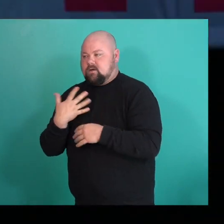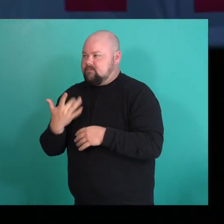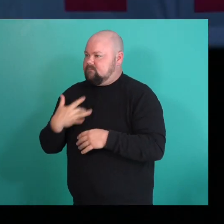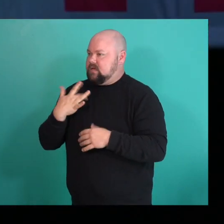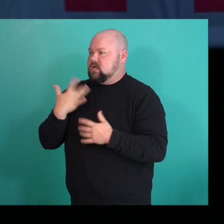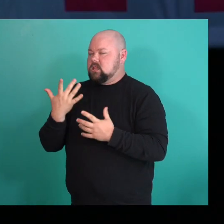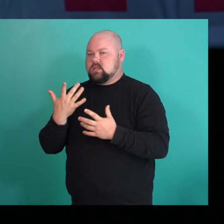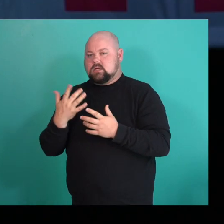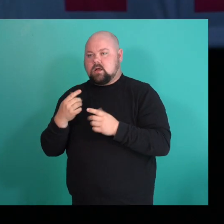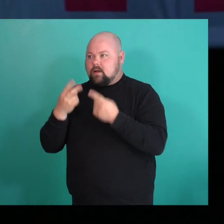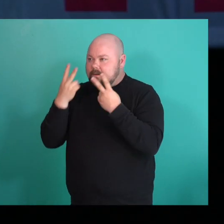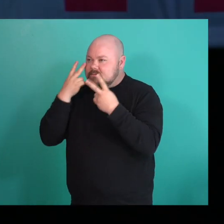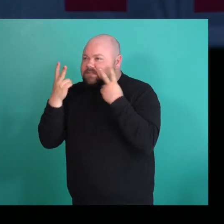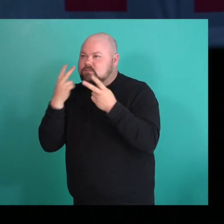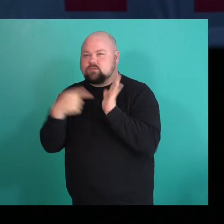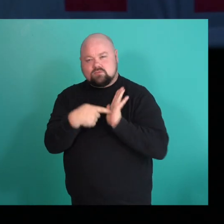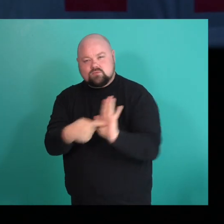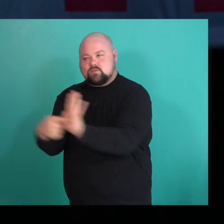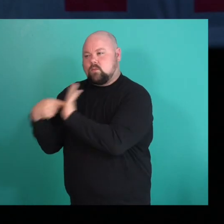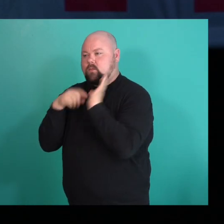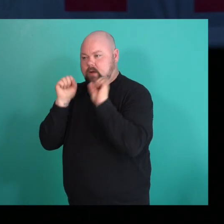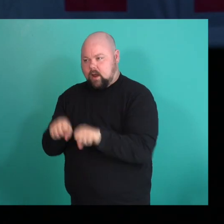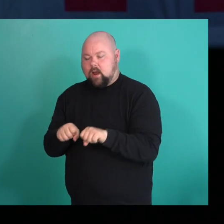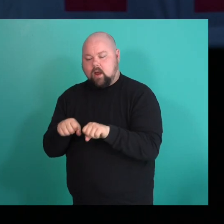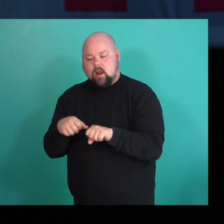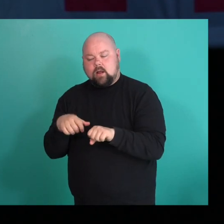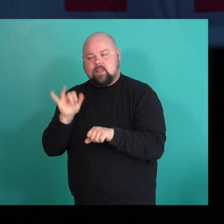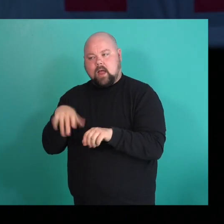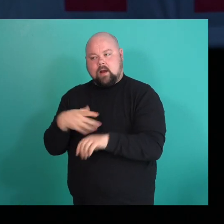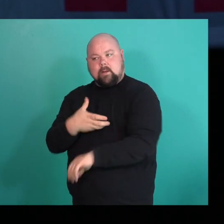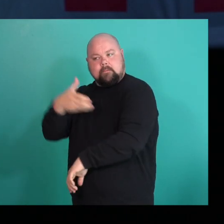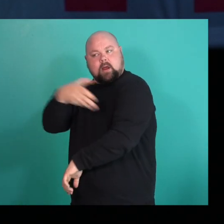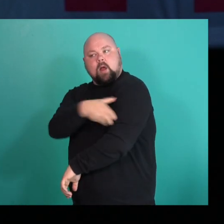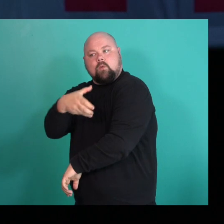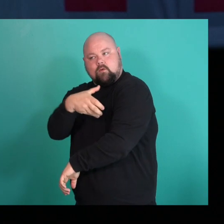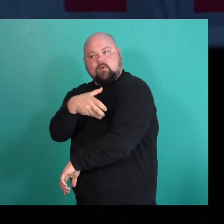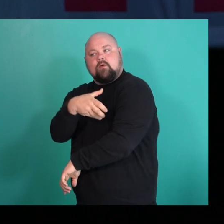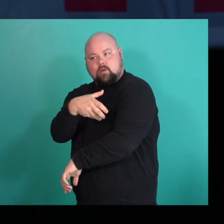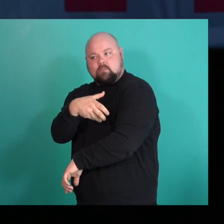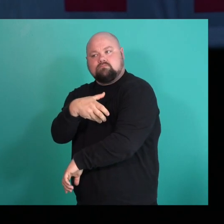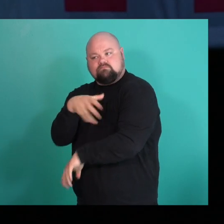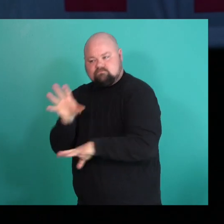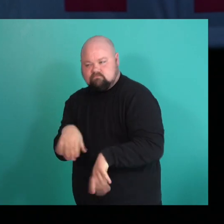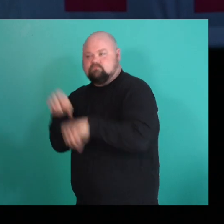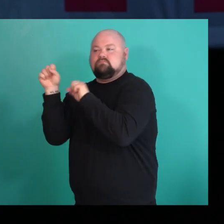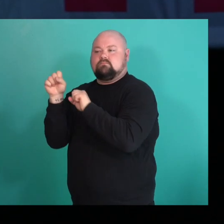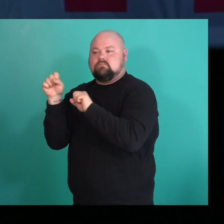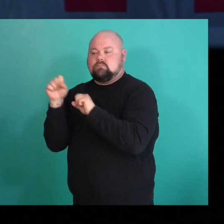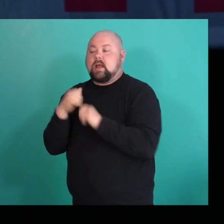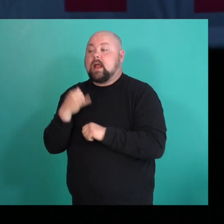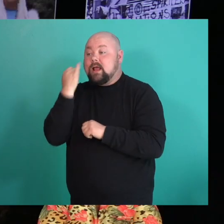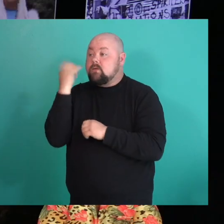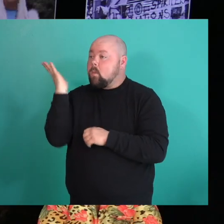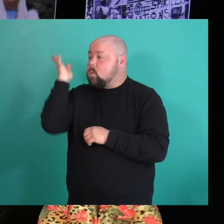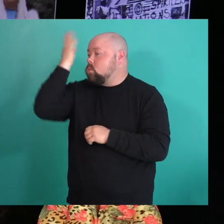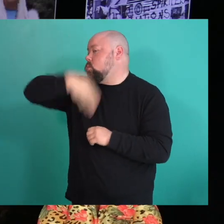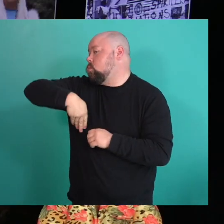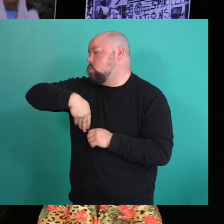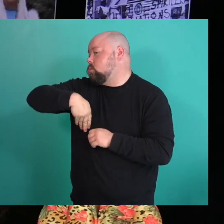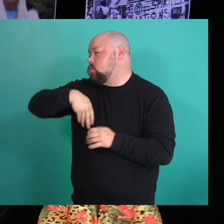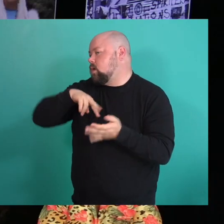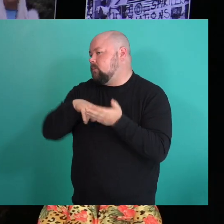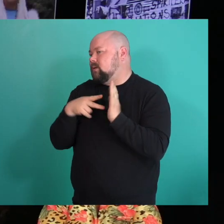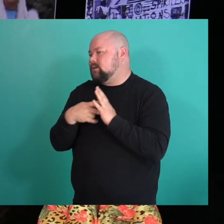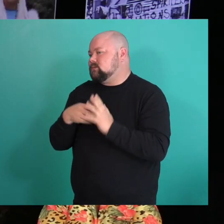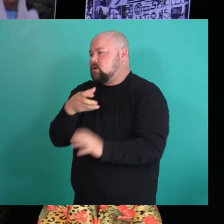visible and and and in a way take back that power. Because when you're invisible, you lose so